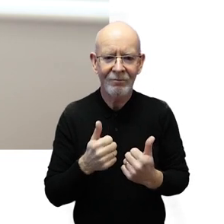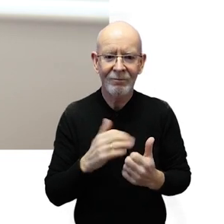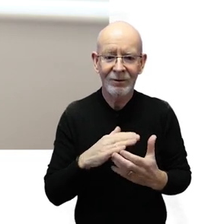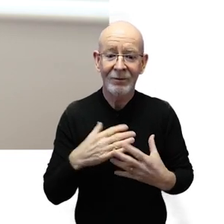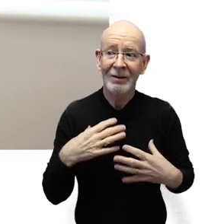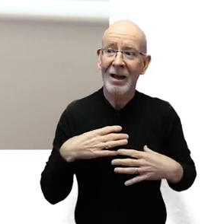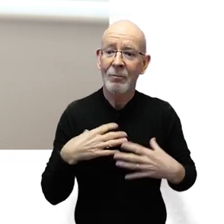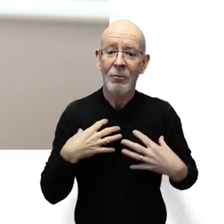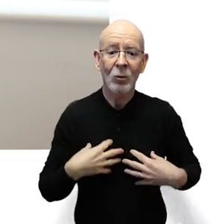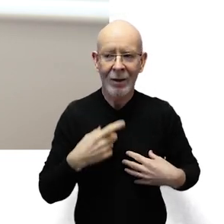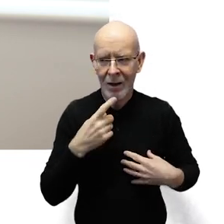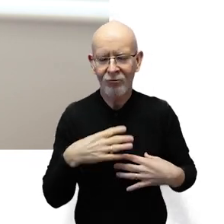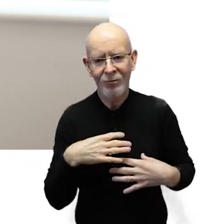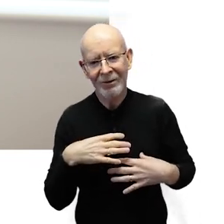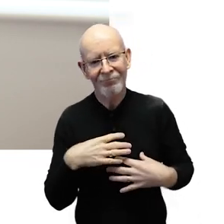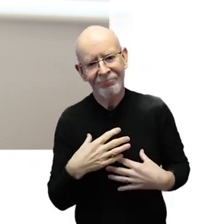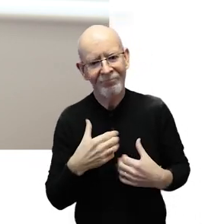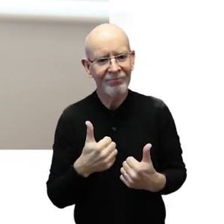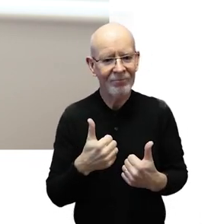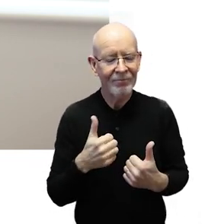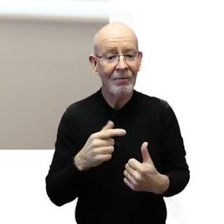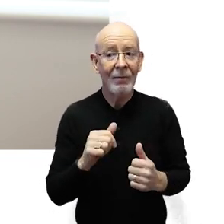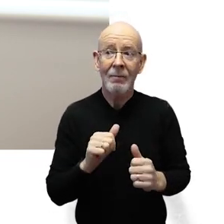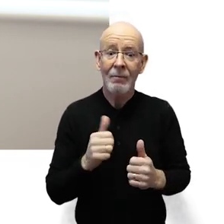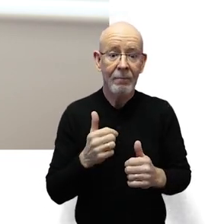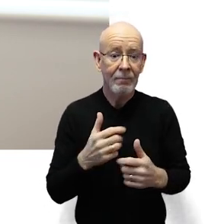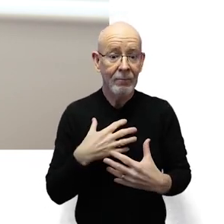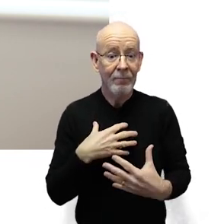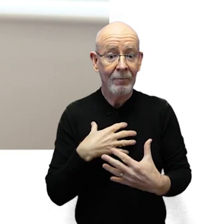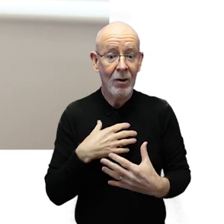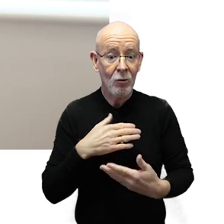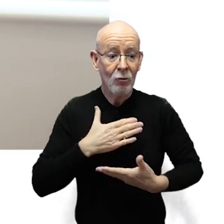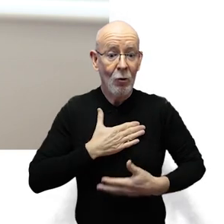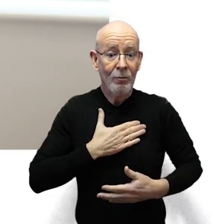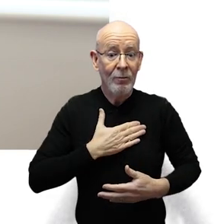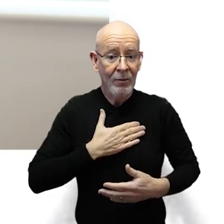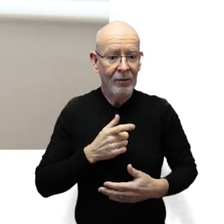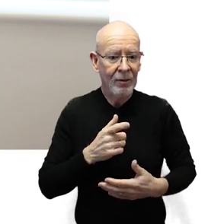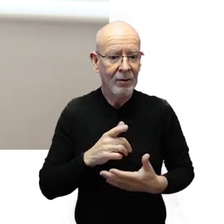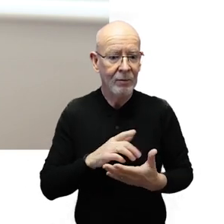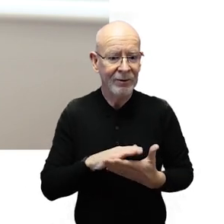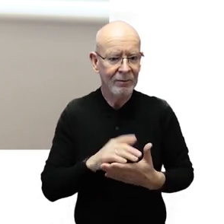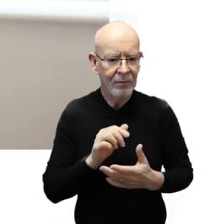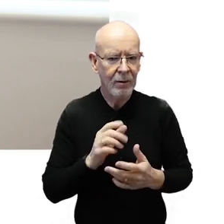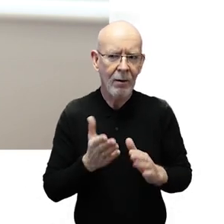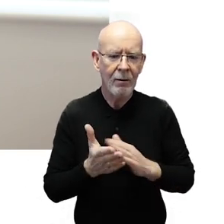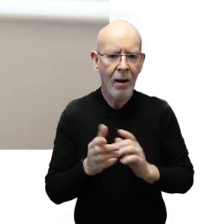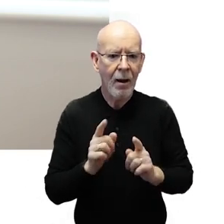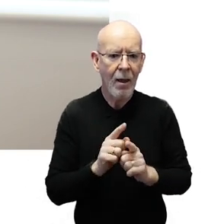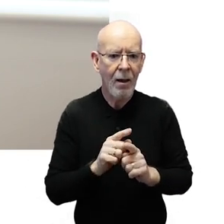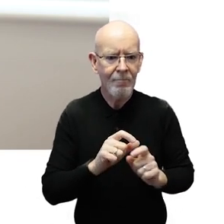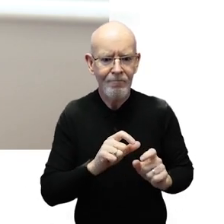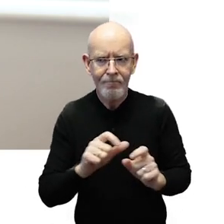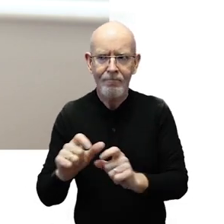time to rest and relax. Active breathing at the top of the chest is under predominantly fight or